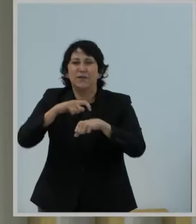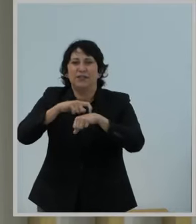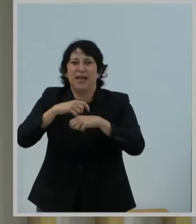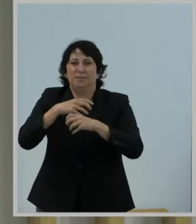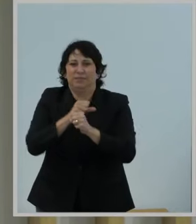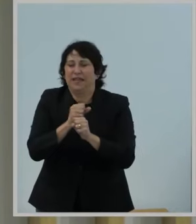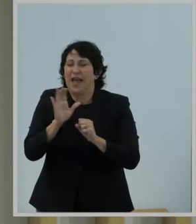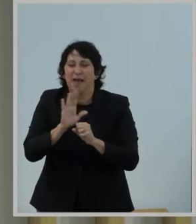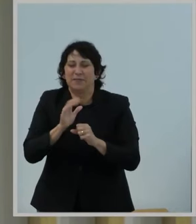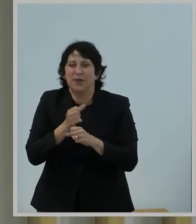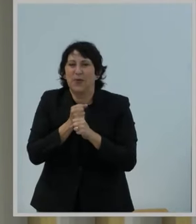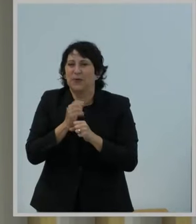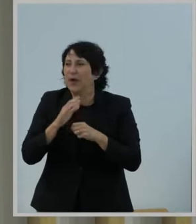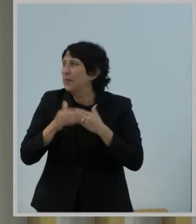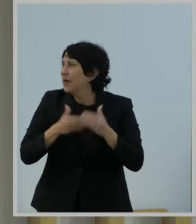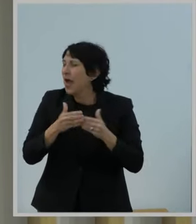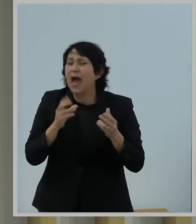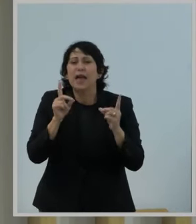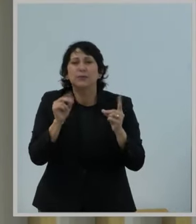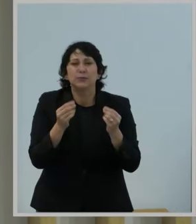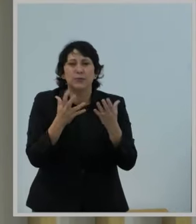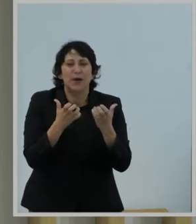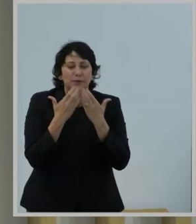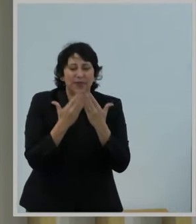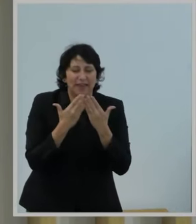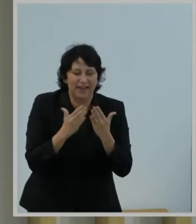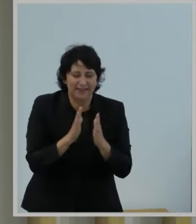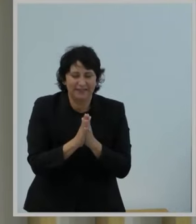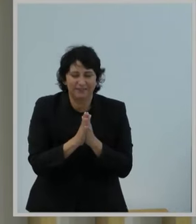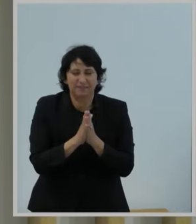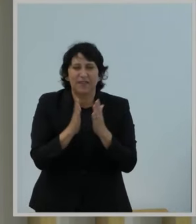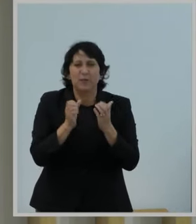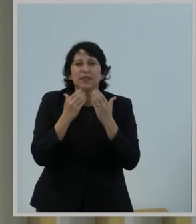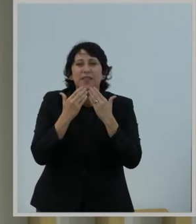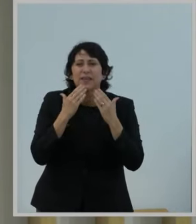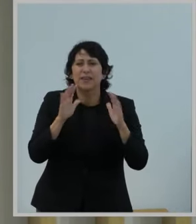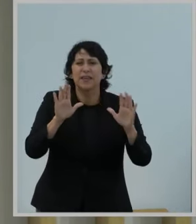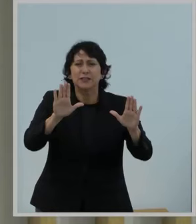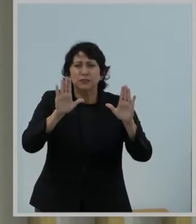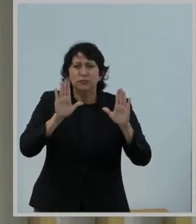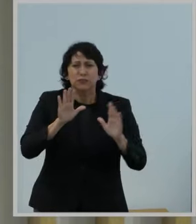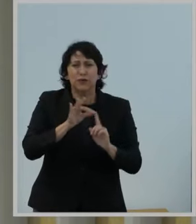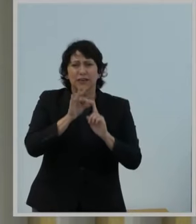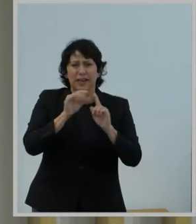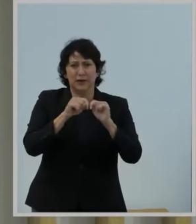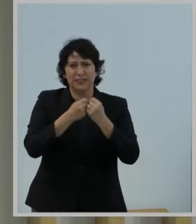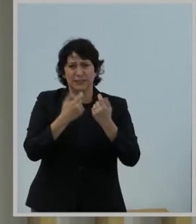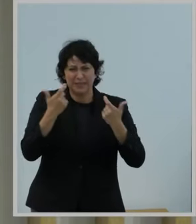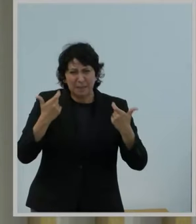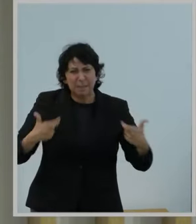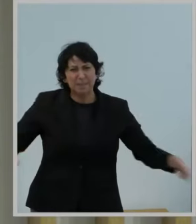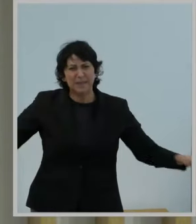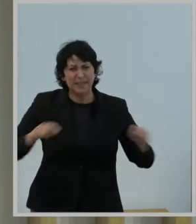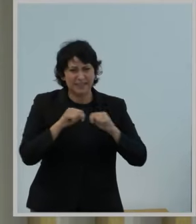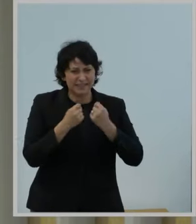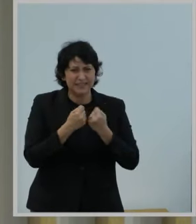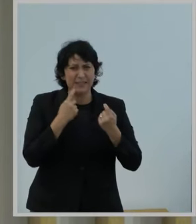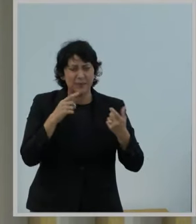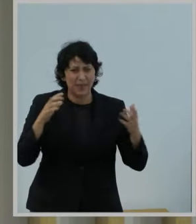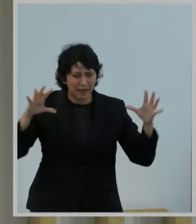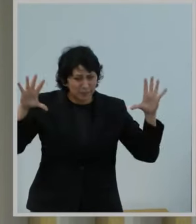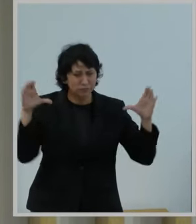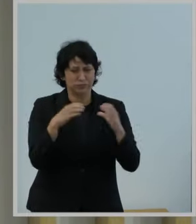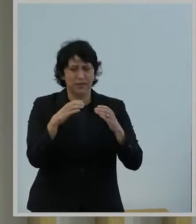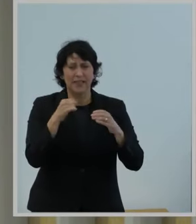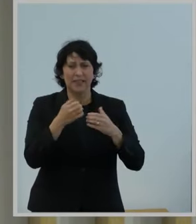us move along, but I do want to thank the really extraordinary team, and it's a big one that pulled this effort together to make sure that we